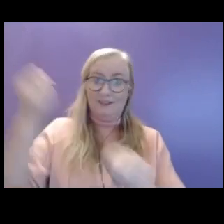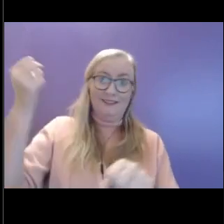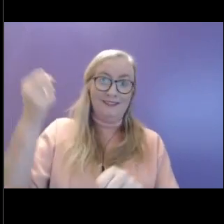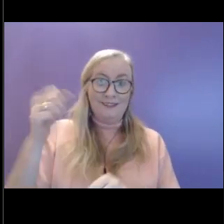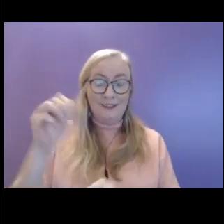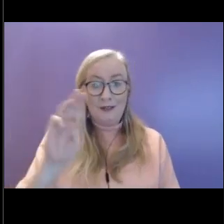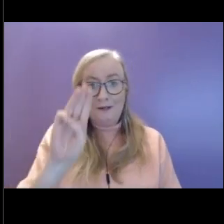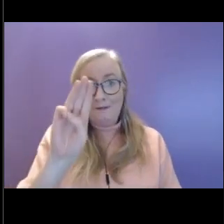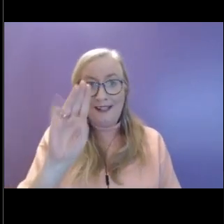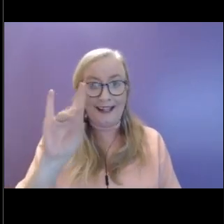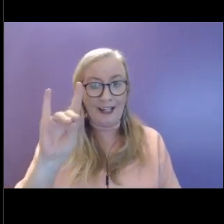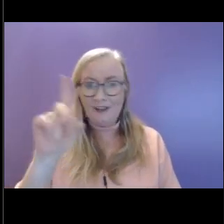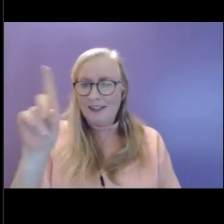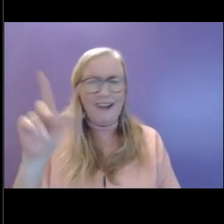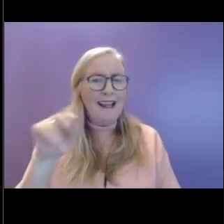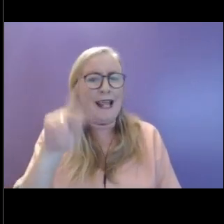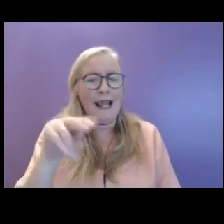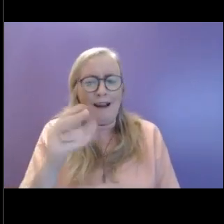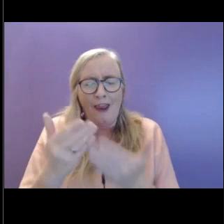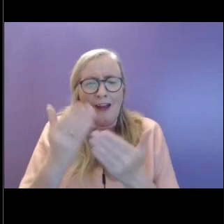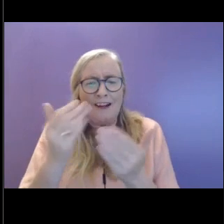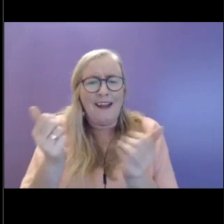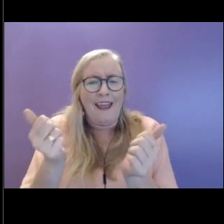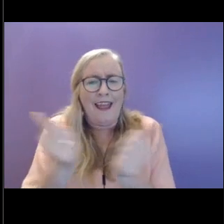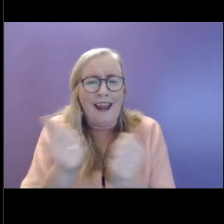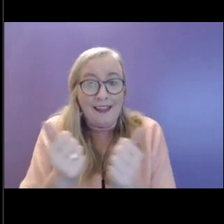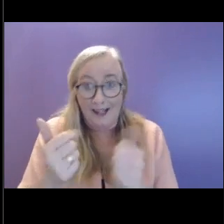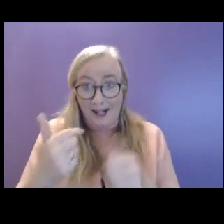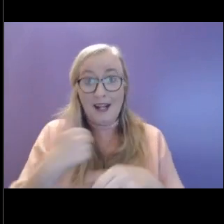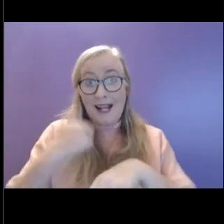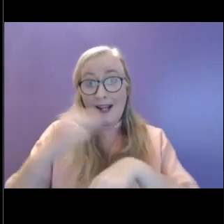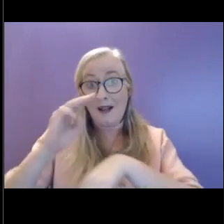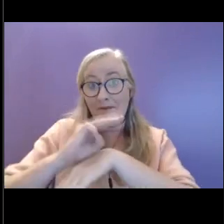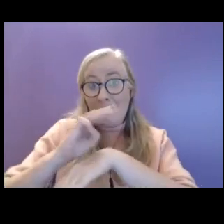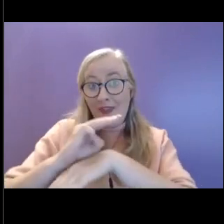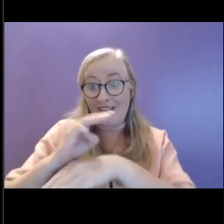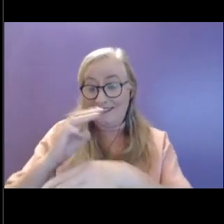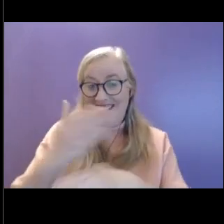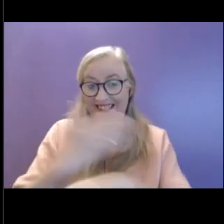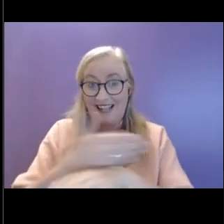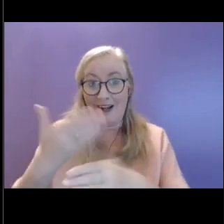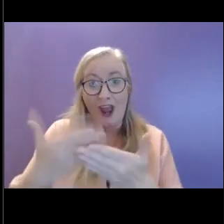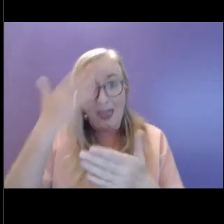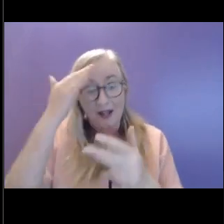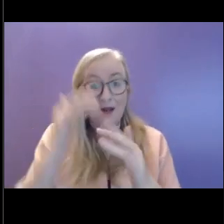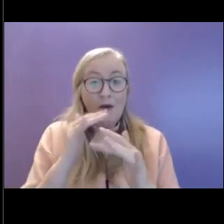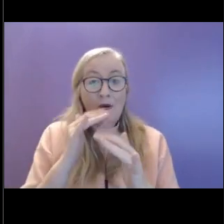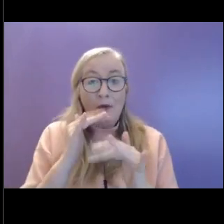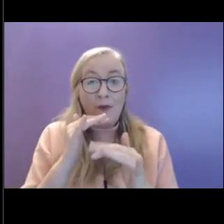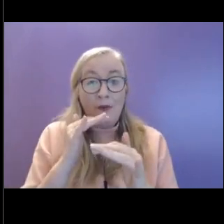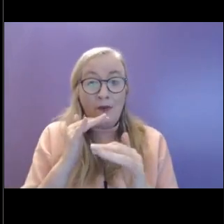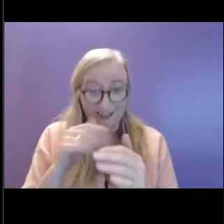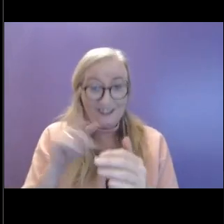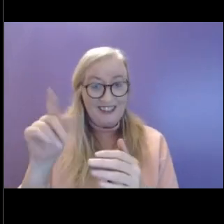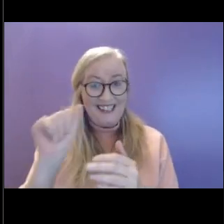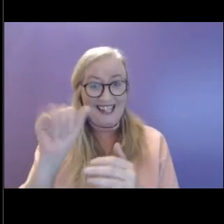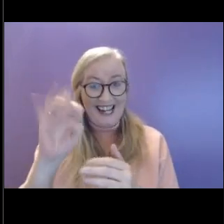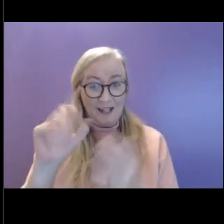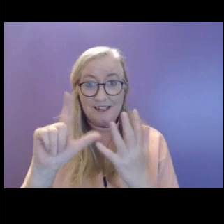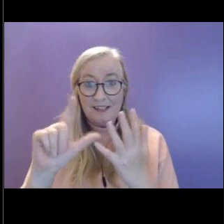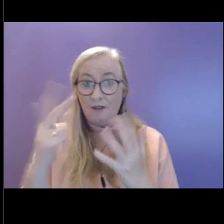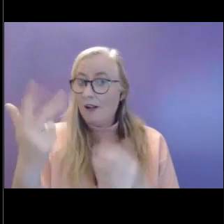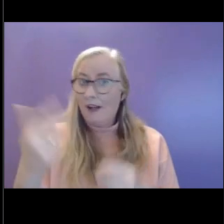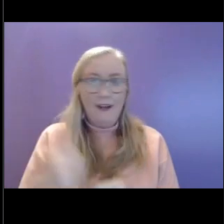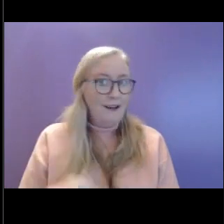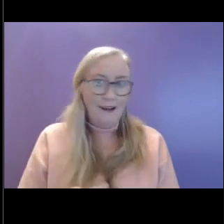can be anything. And my mum started to learn the tin whistle recently. She's 73 and I'm not looking forward to